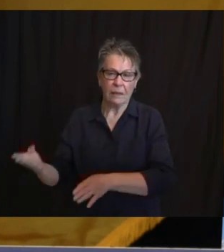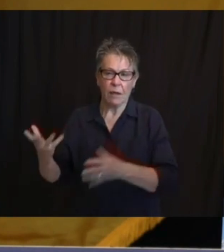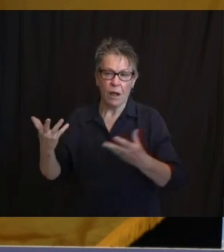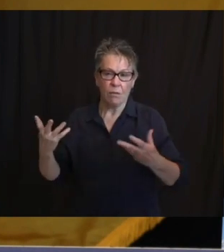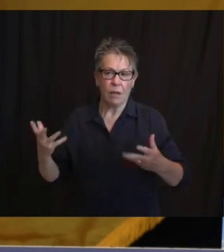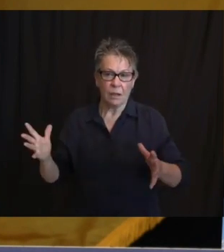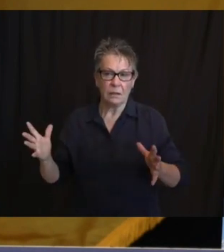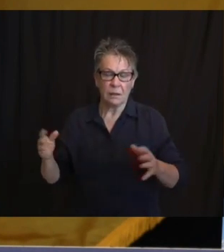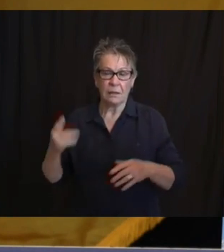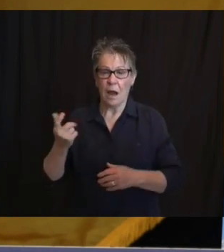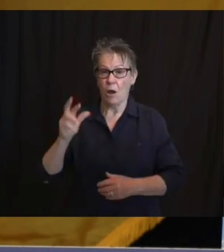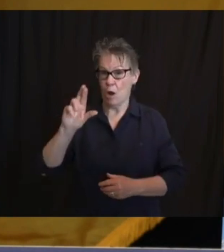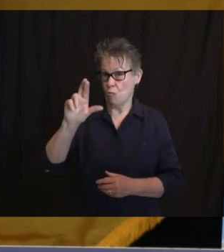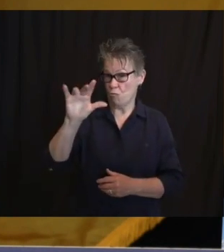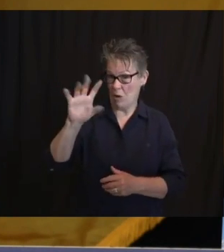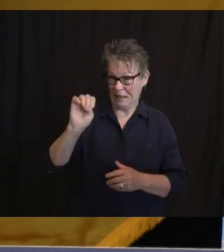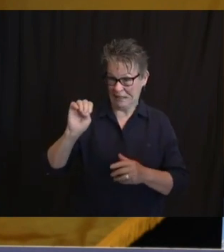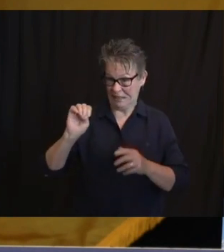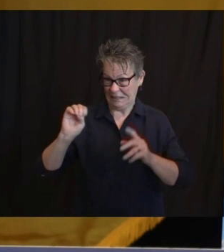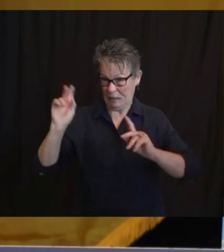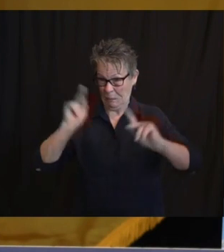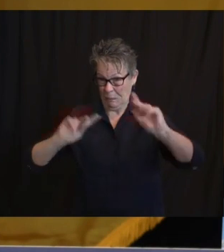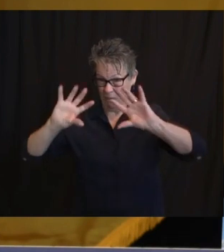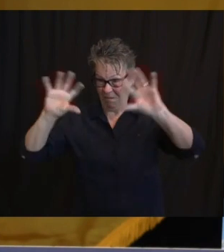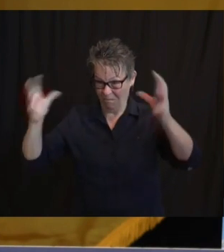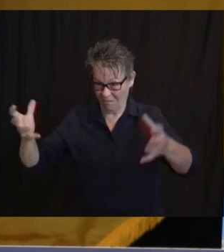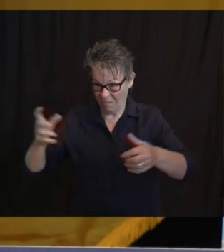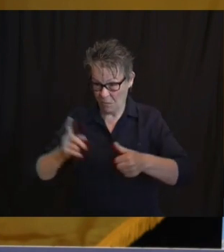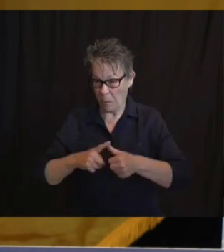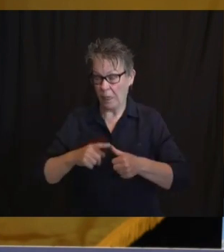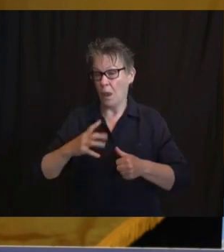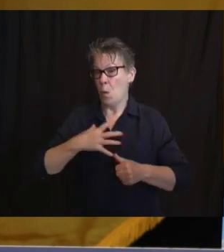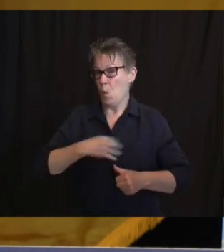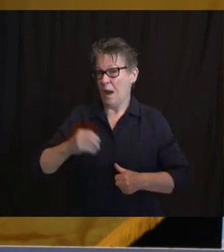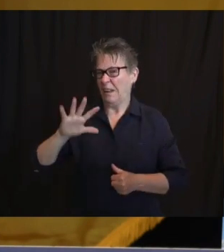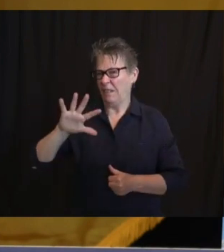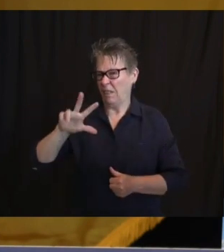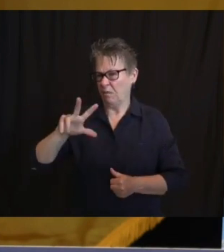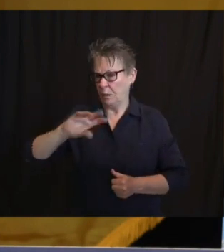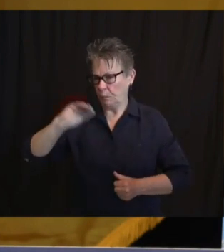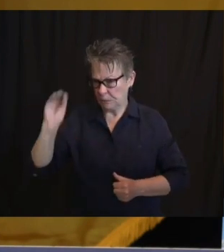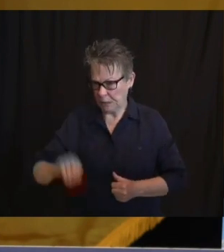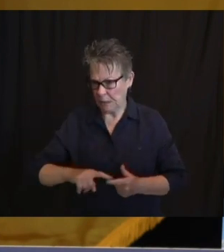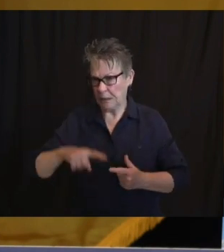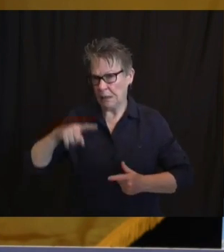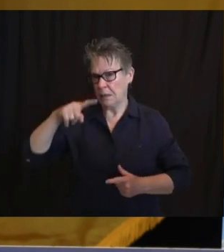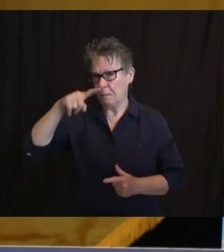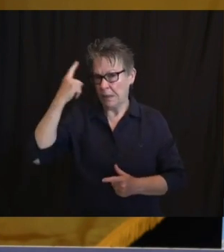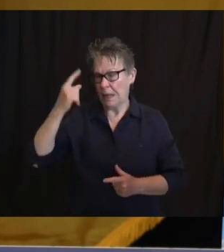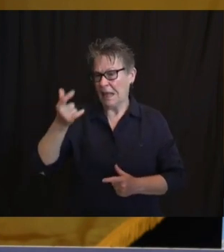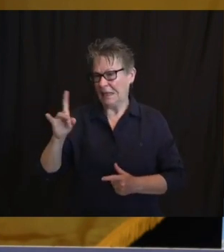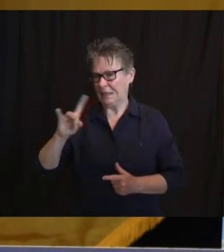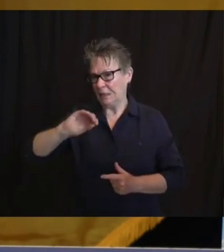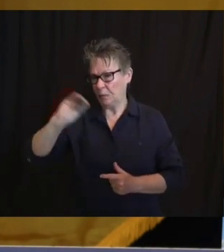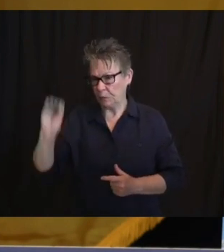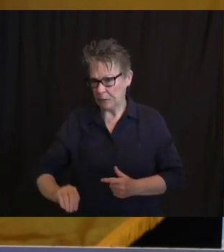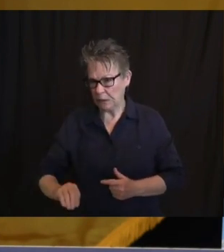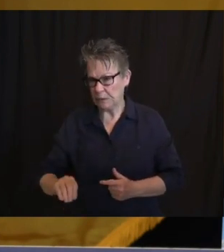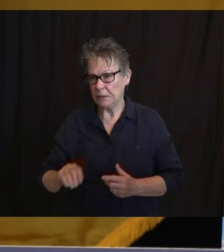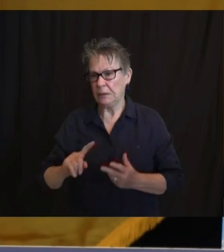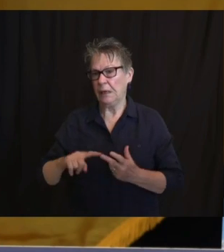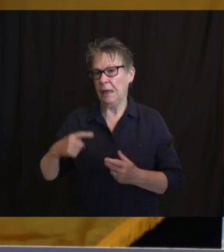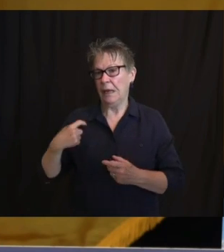is as follows. White, 53.3%, black, 18.5%, Hispanic,